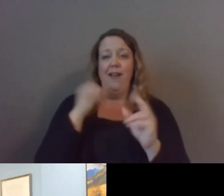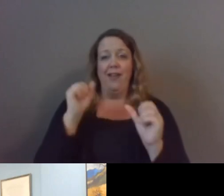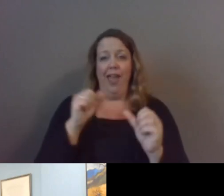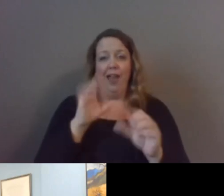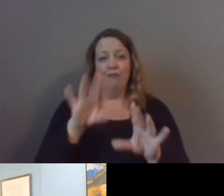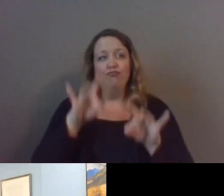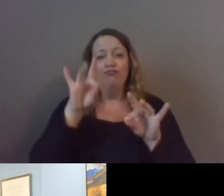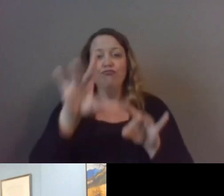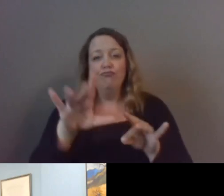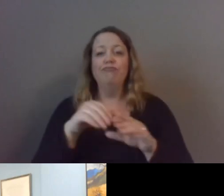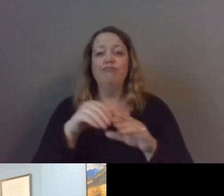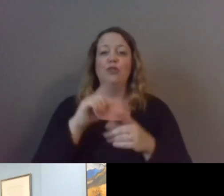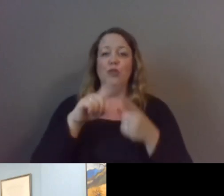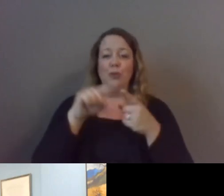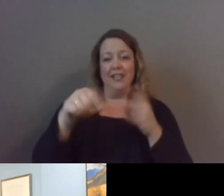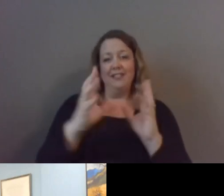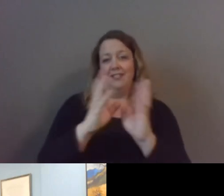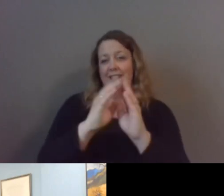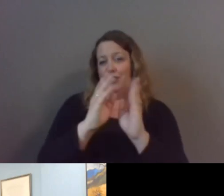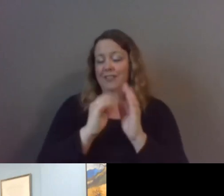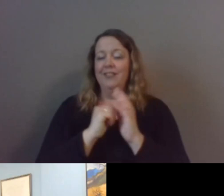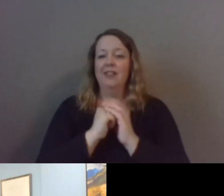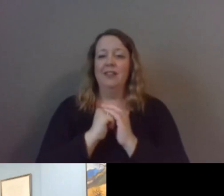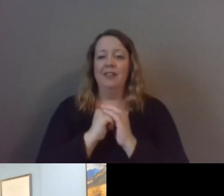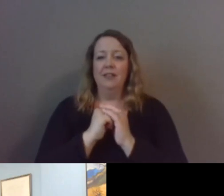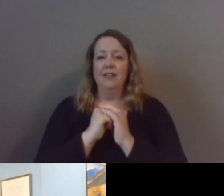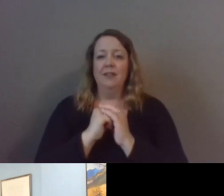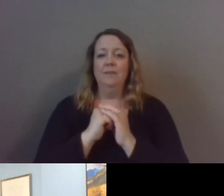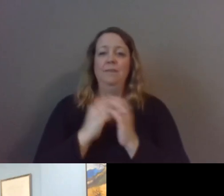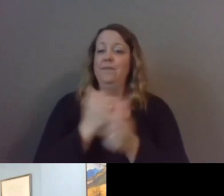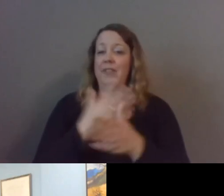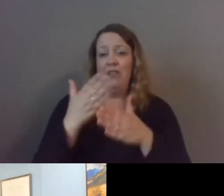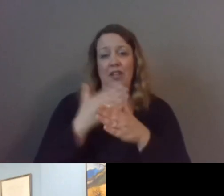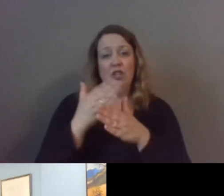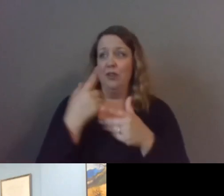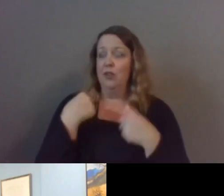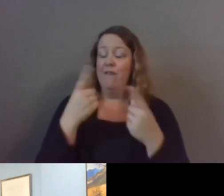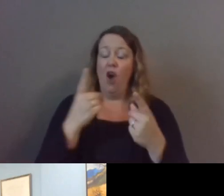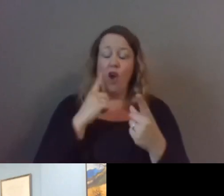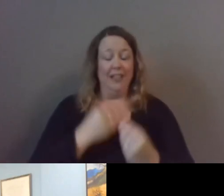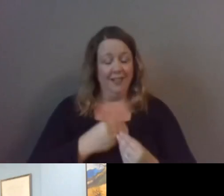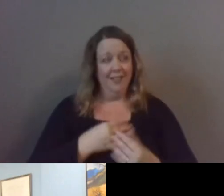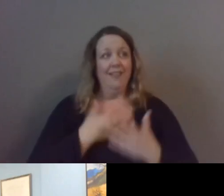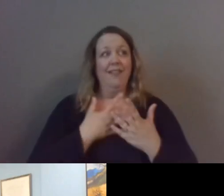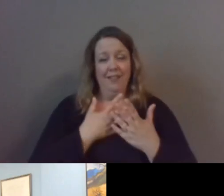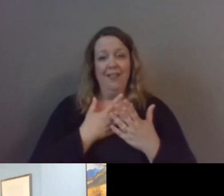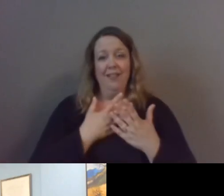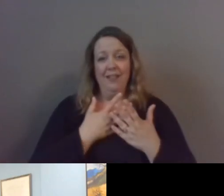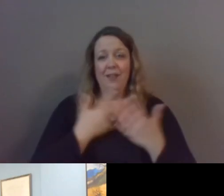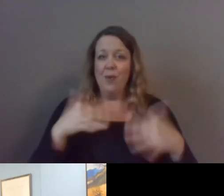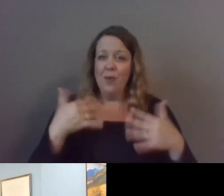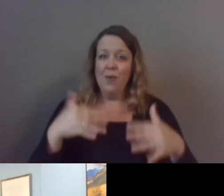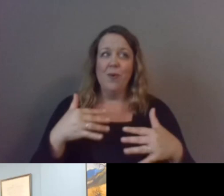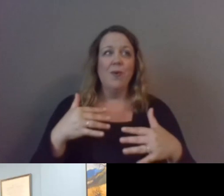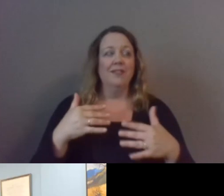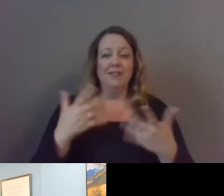uh to this session i should say i've found you know everything shared so insightful and enlightening and and inspirational and many